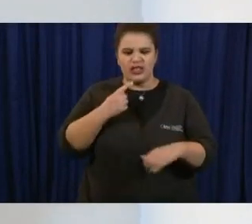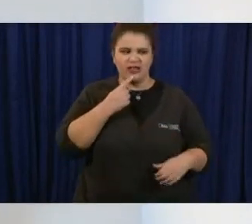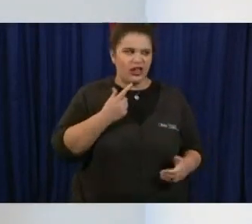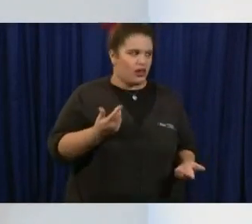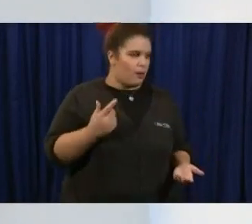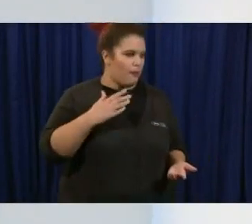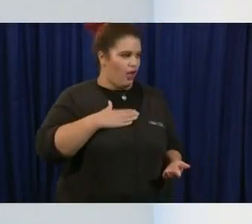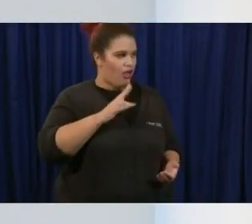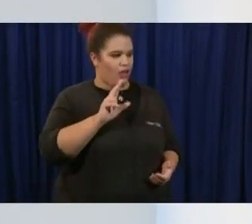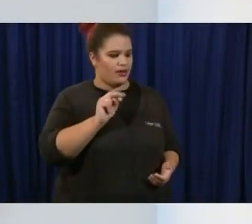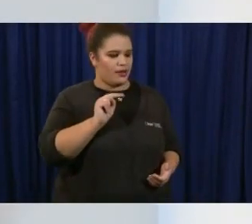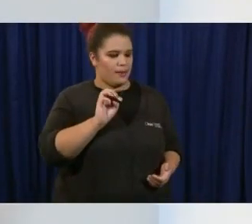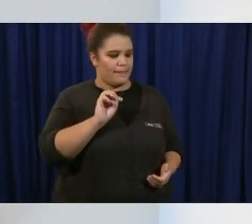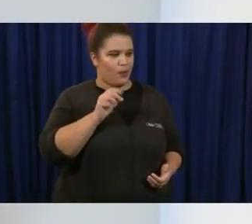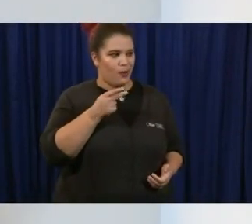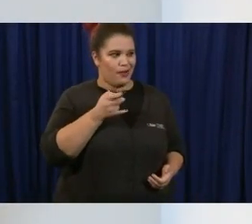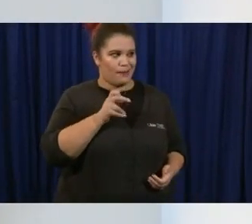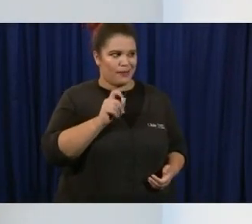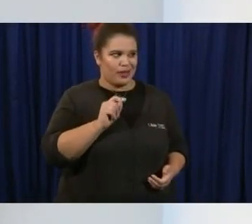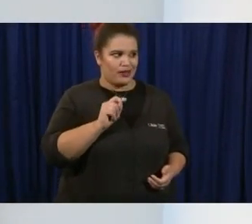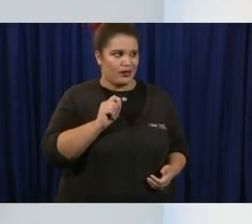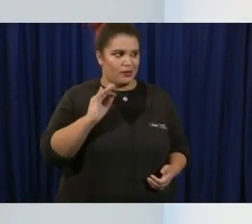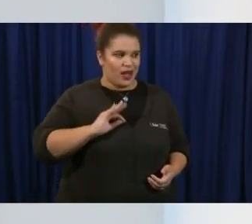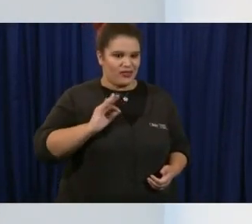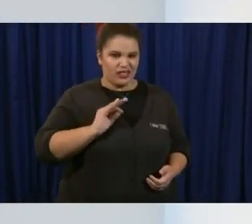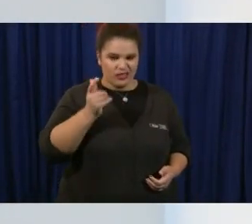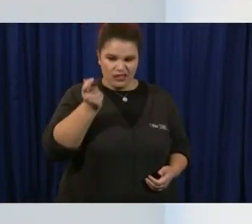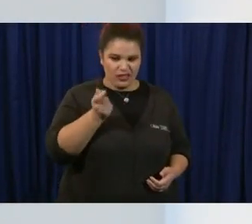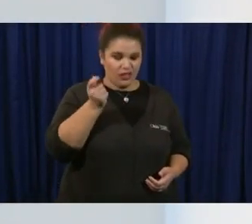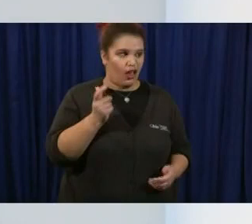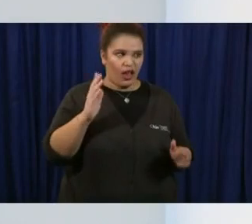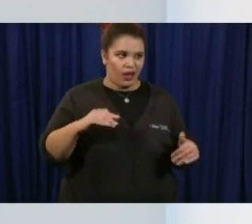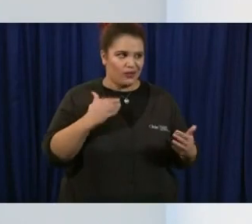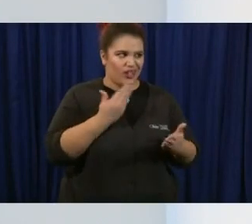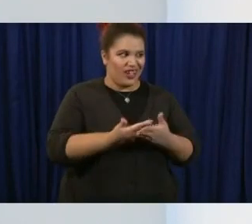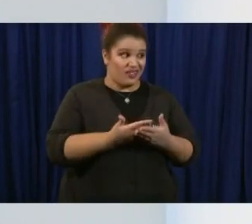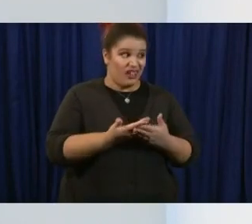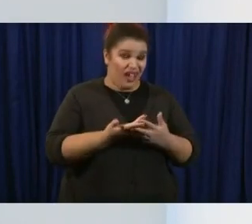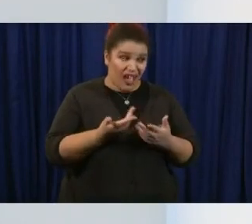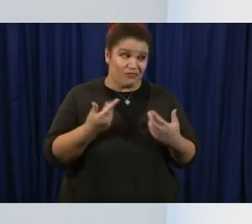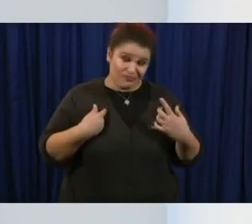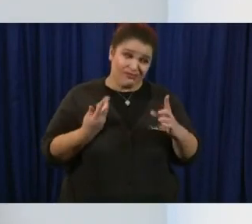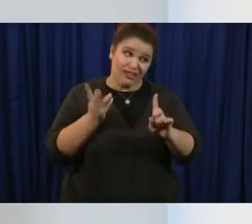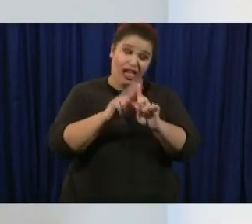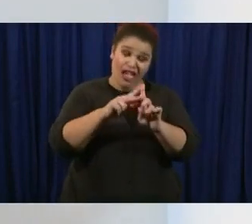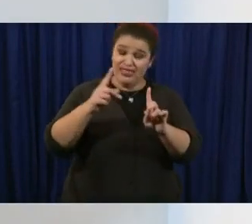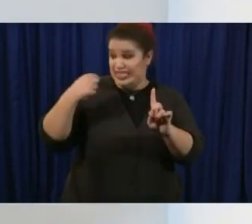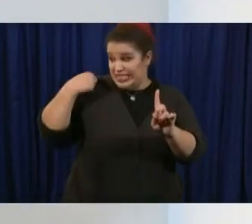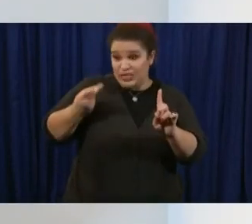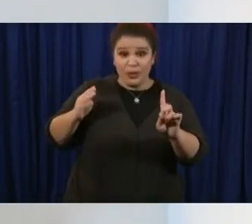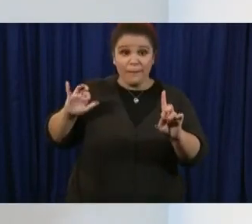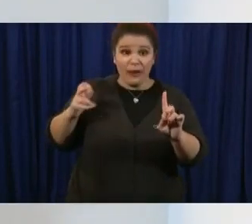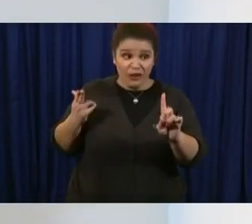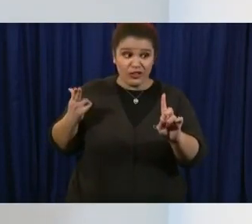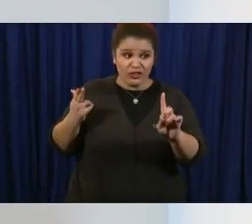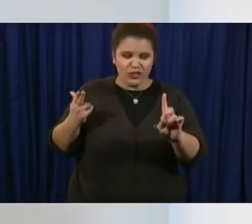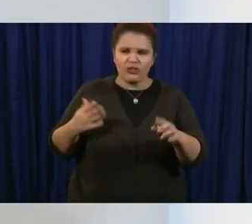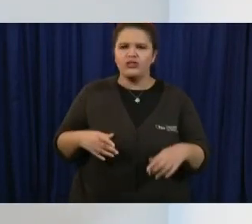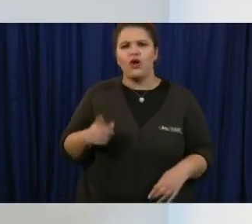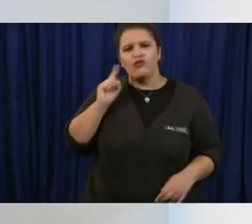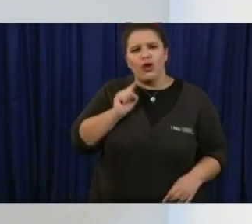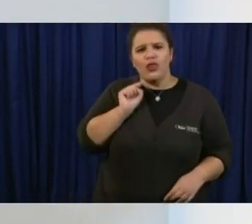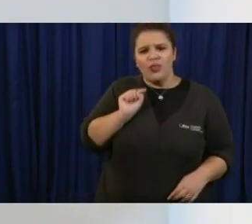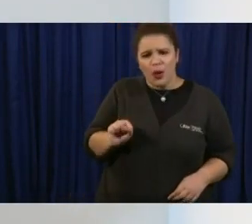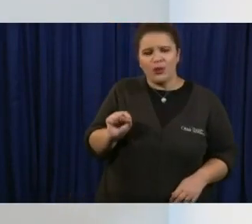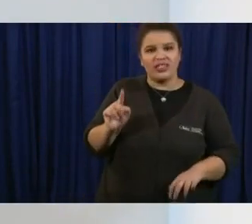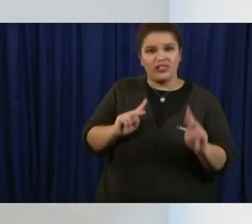benefits and have been applying since march what would you say to somebody who's headed back to work and never received the assistance